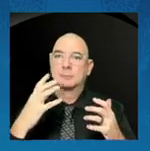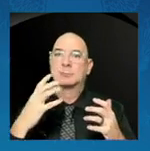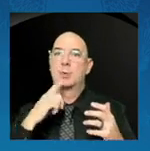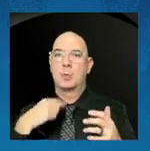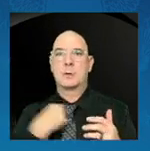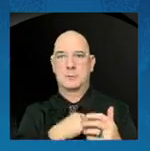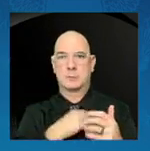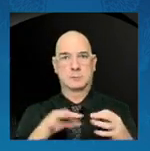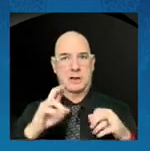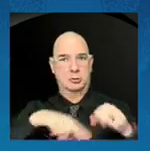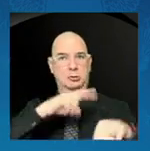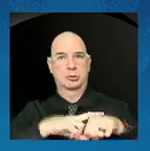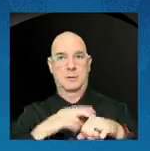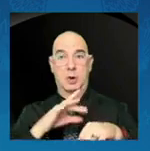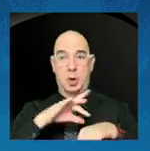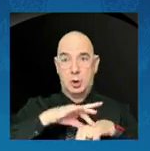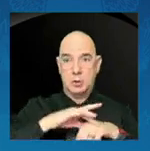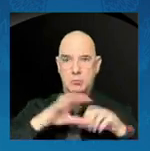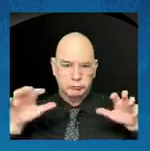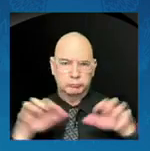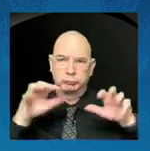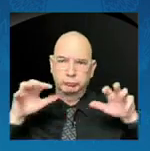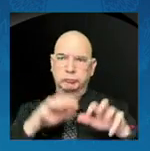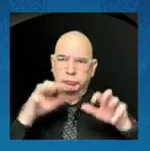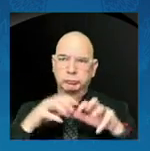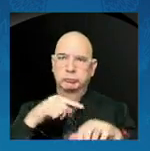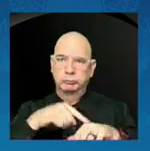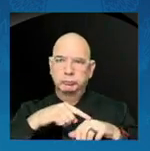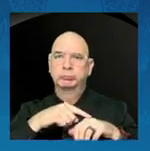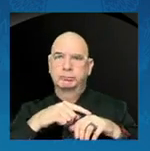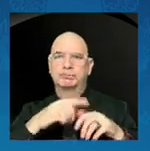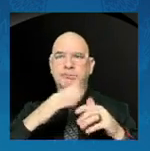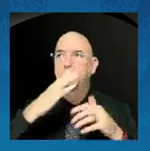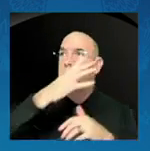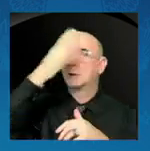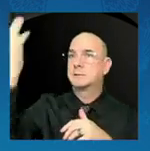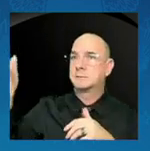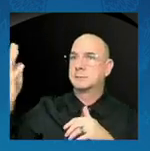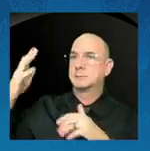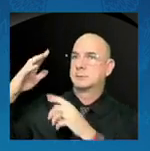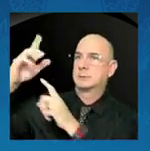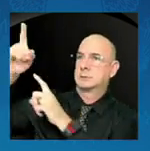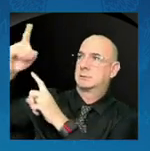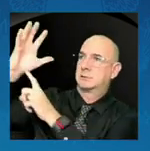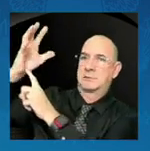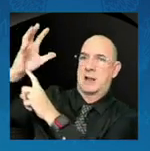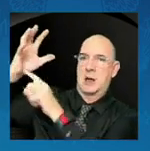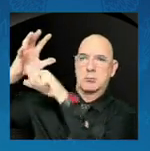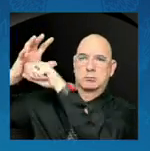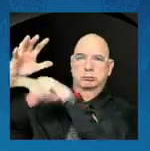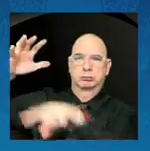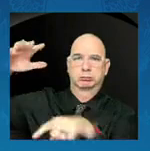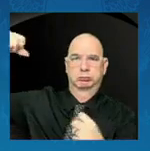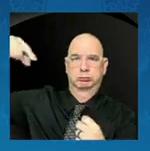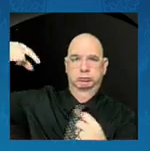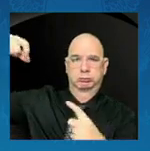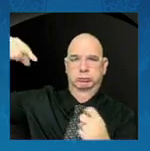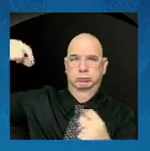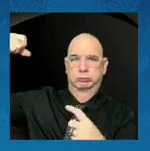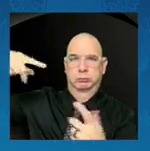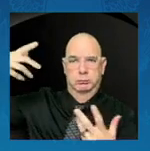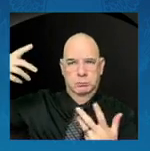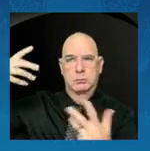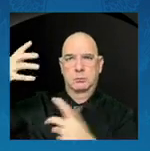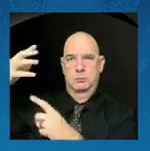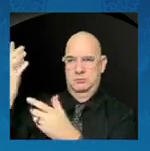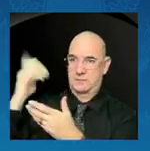before, with satellites in orbit that provide services and security to people here on Earth, with a thriving